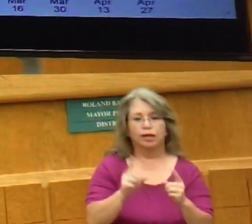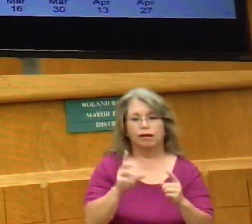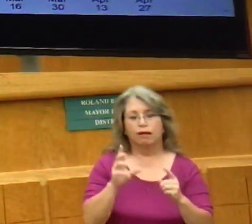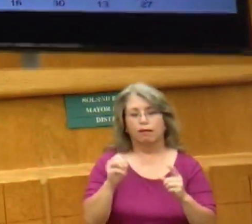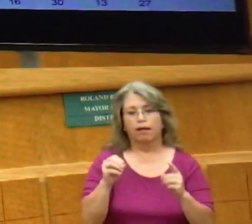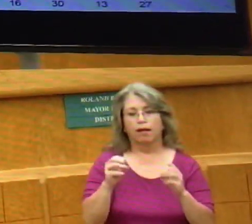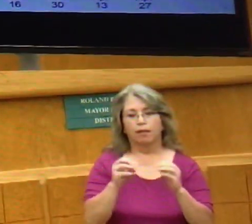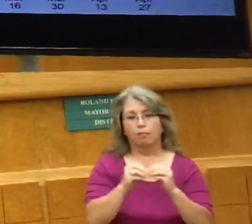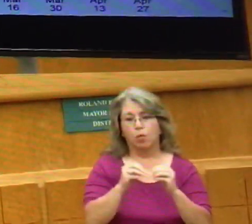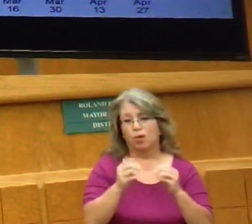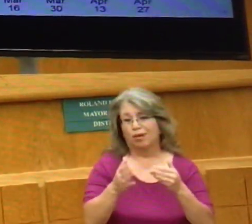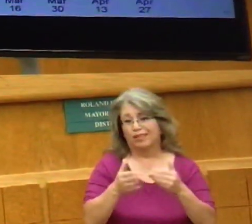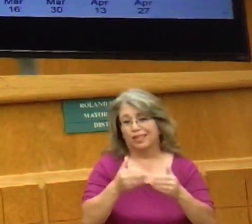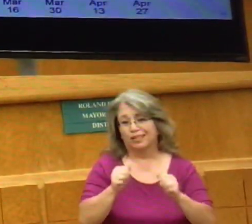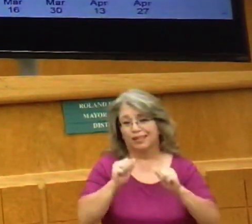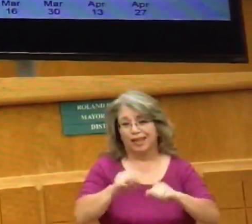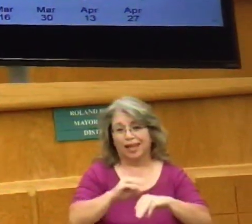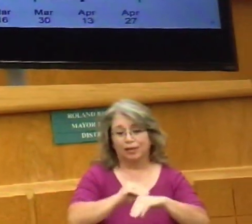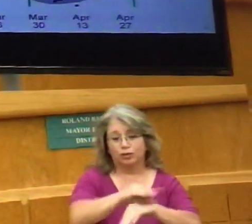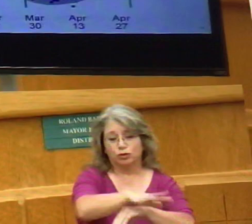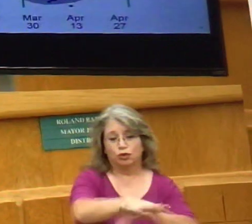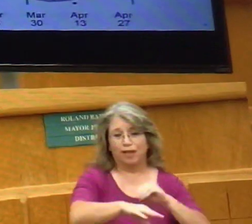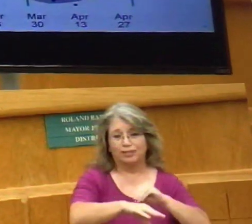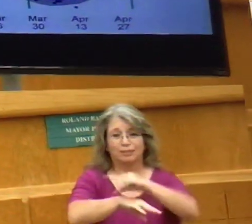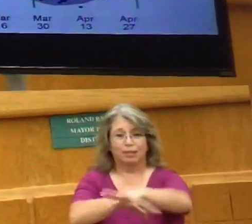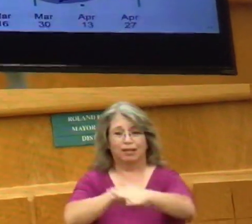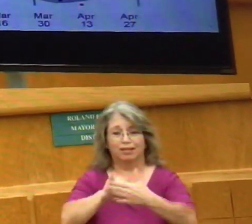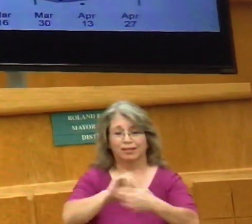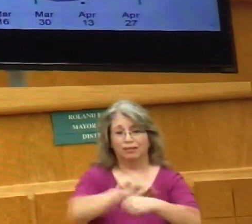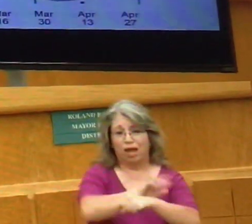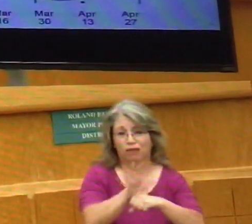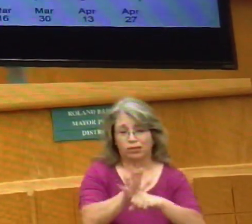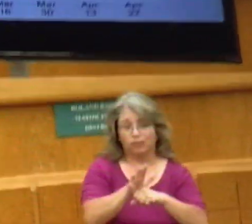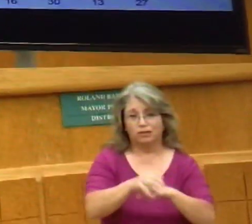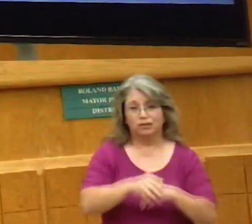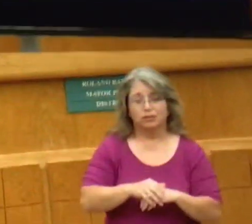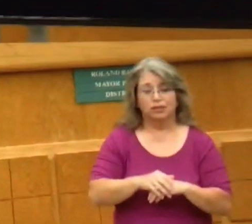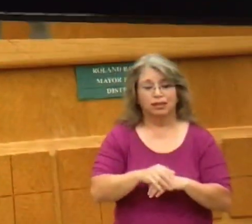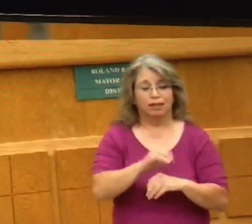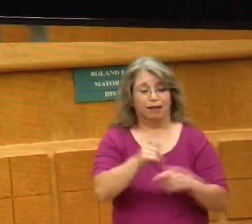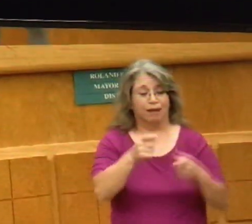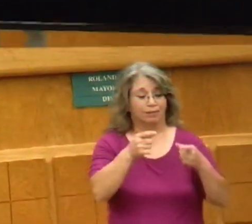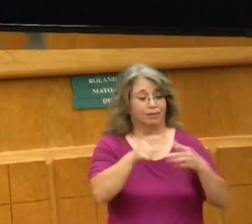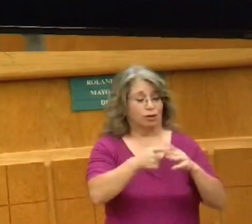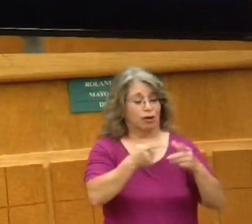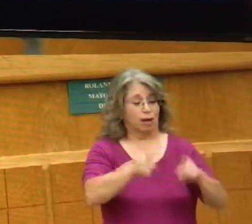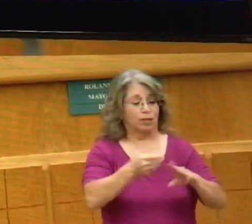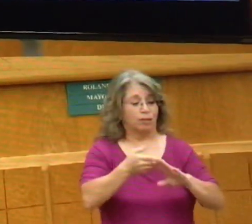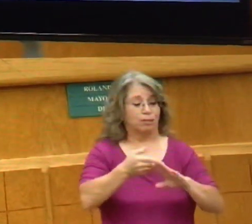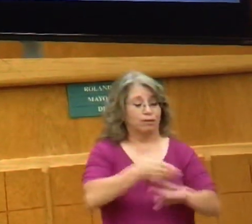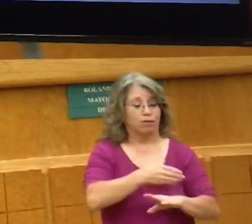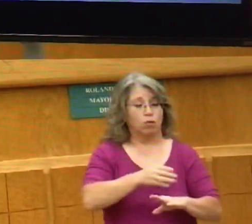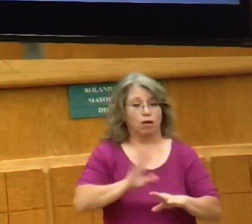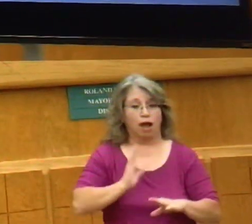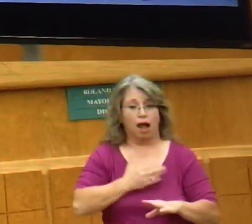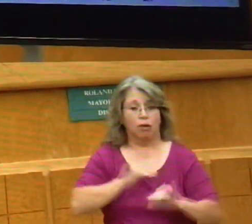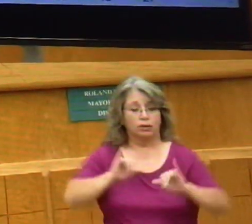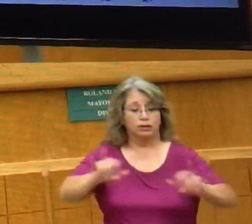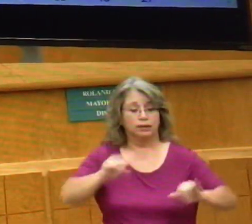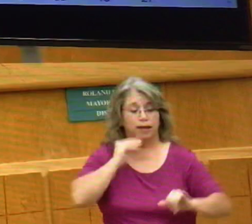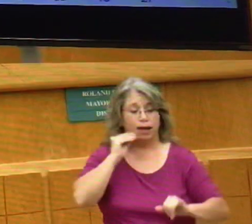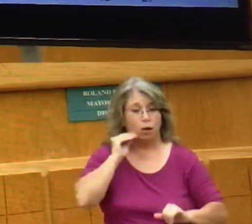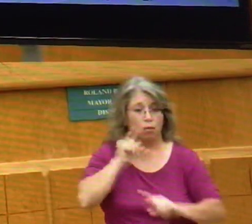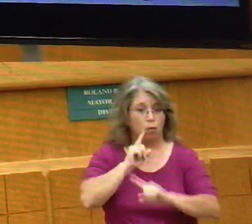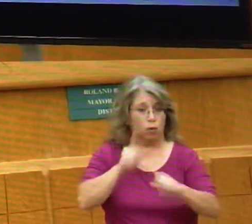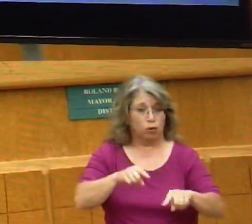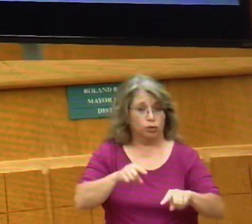to the end of the stay-at-home before the stay-at-home was even lifted. I think that's one of the reasons why we started looking at this data, because this is the